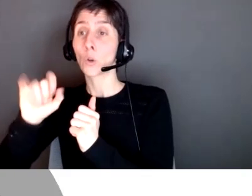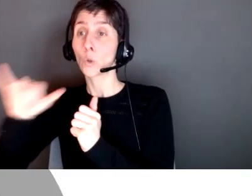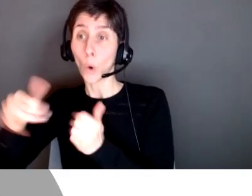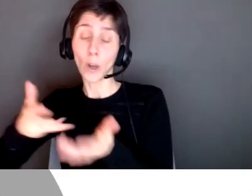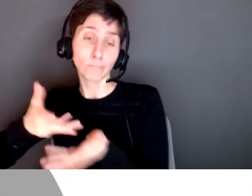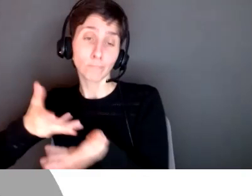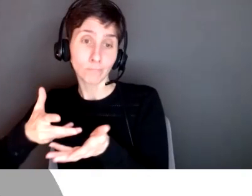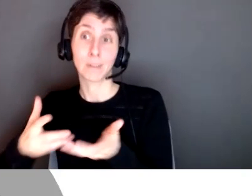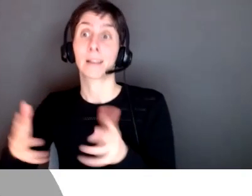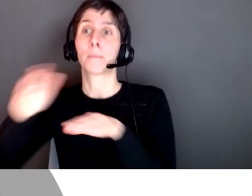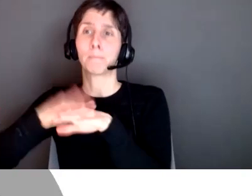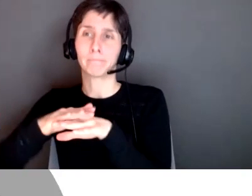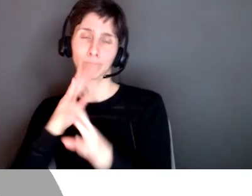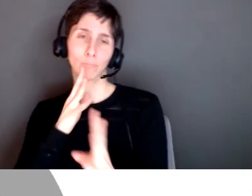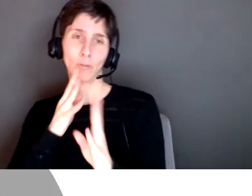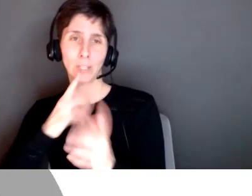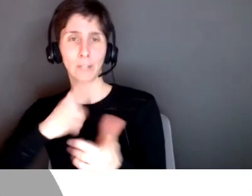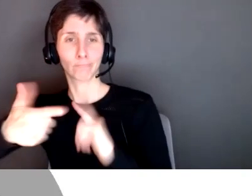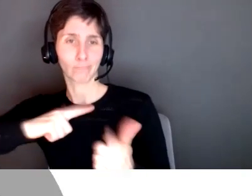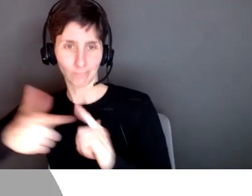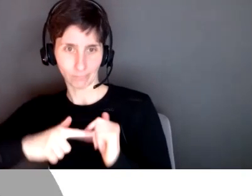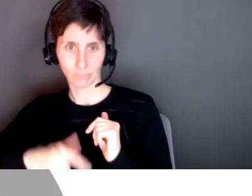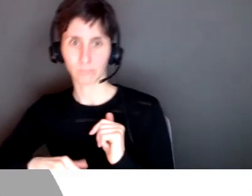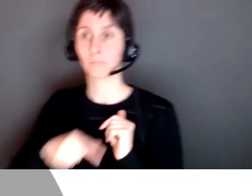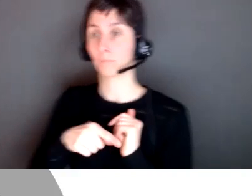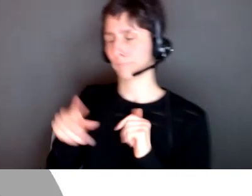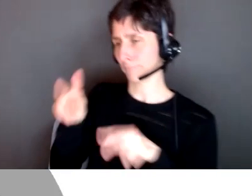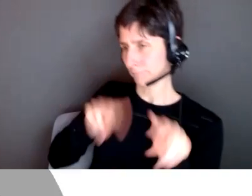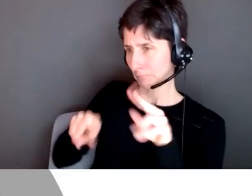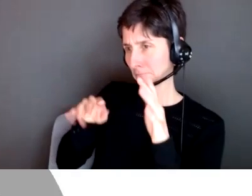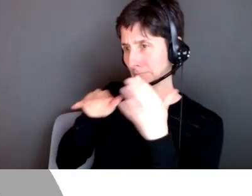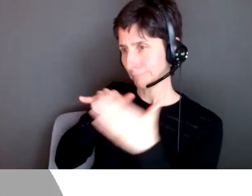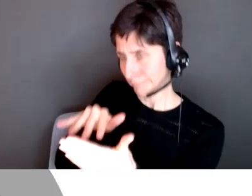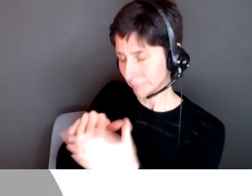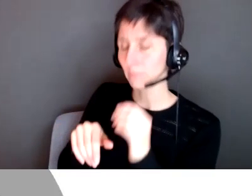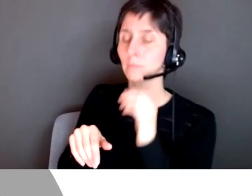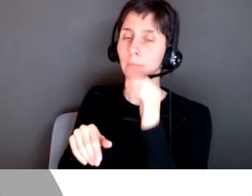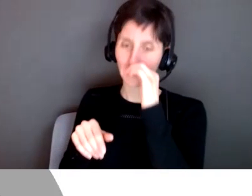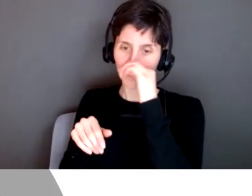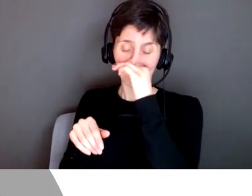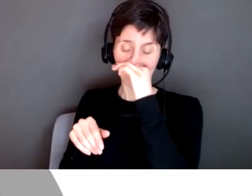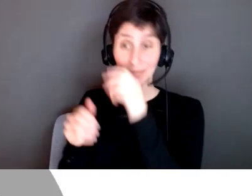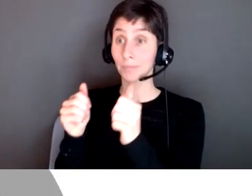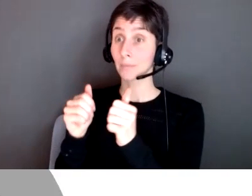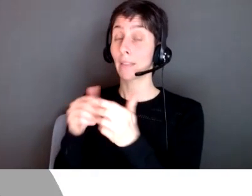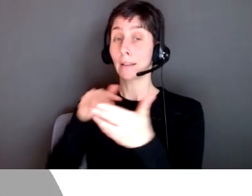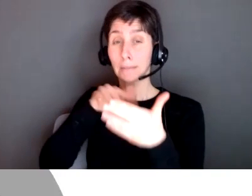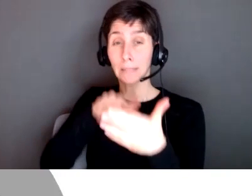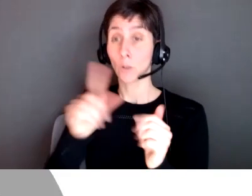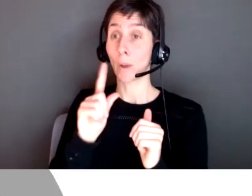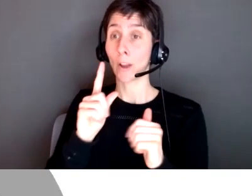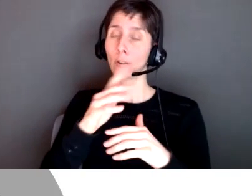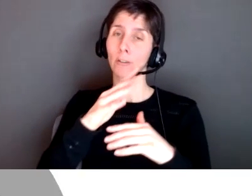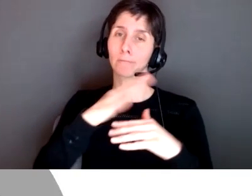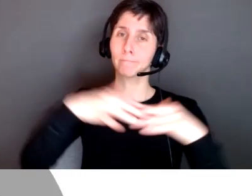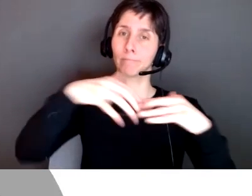on and she was making she was making this study with um inuit in an unit community